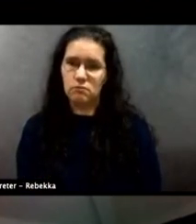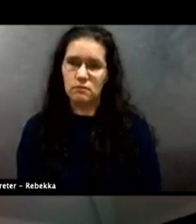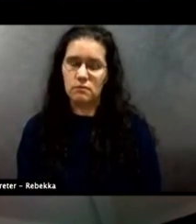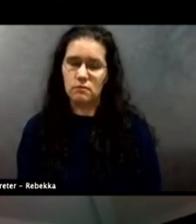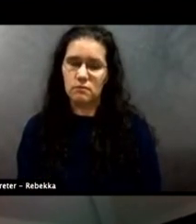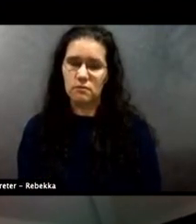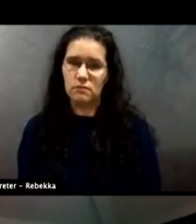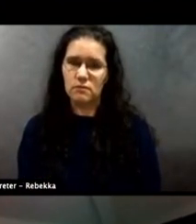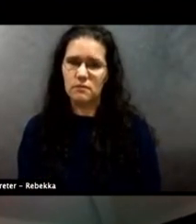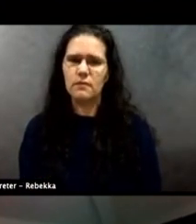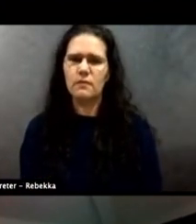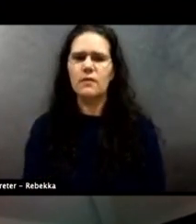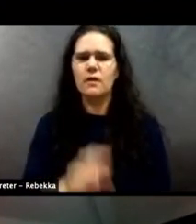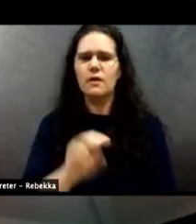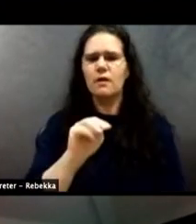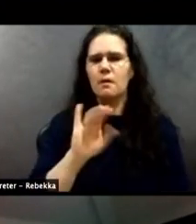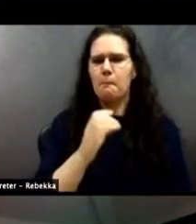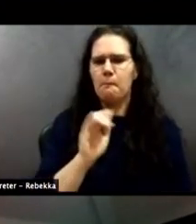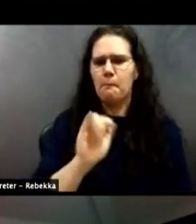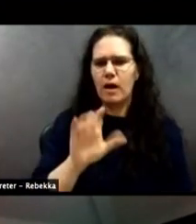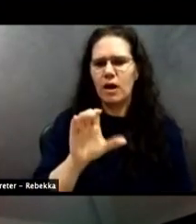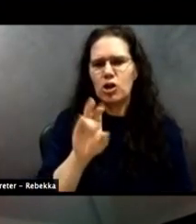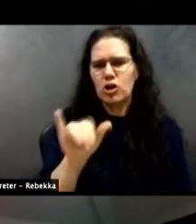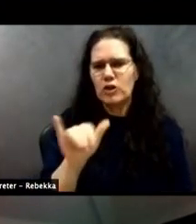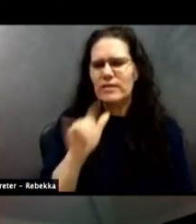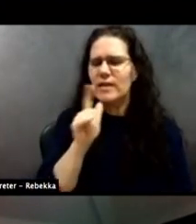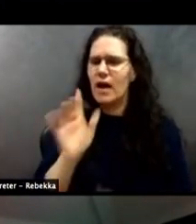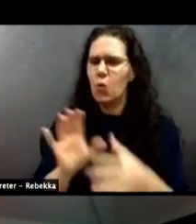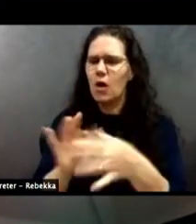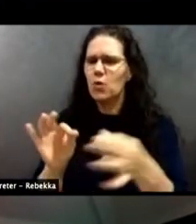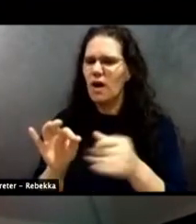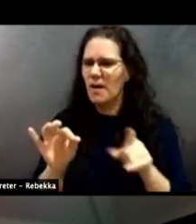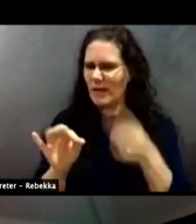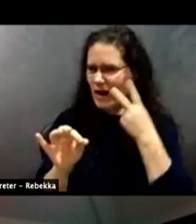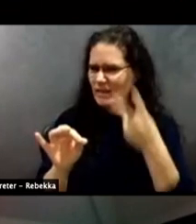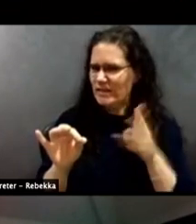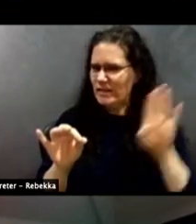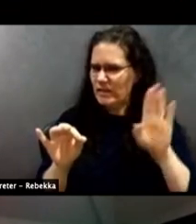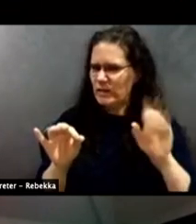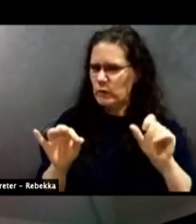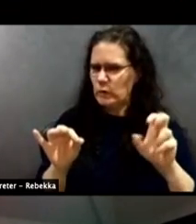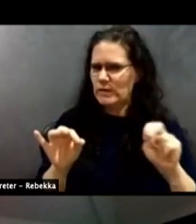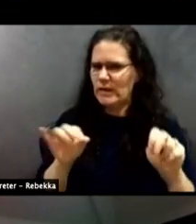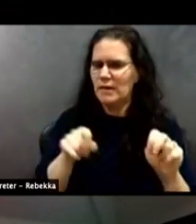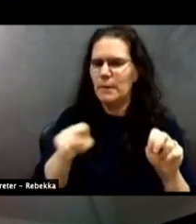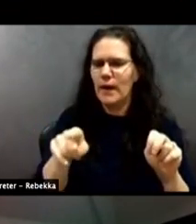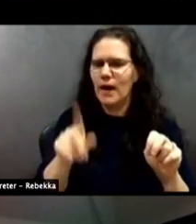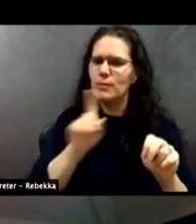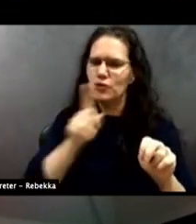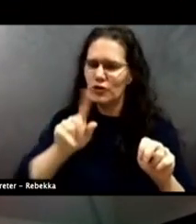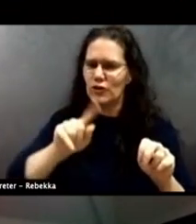And I must say that and I'll go to you next, Susan, but Zane, I'm sure would say this if he was not on mute.